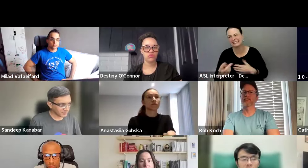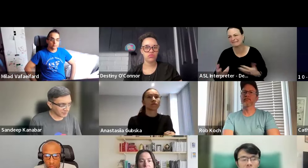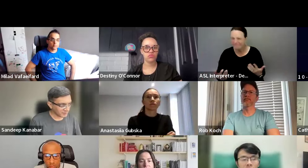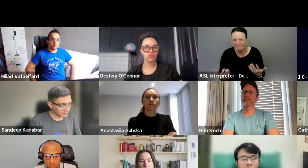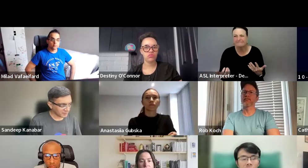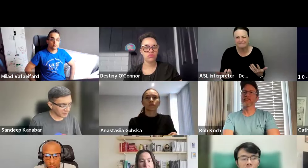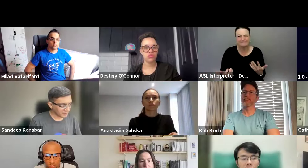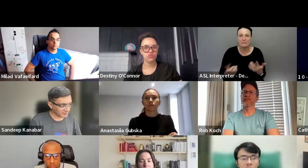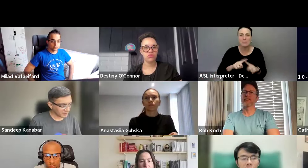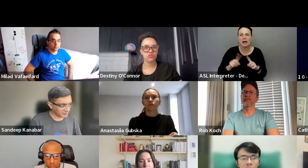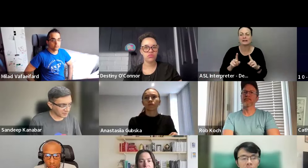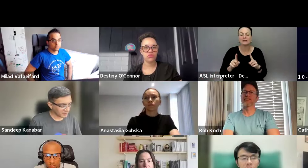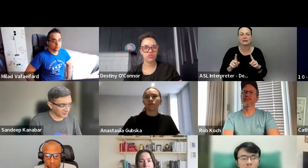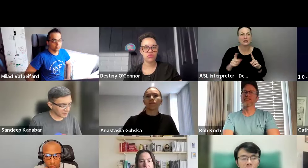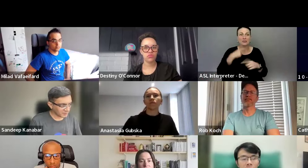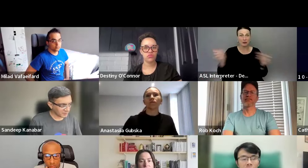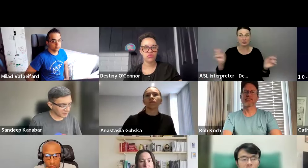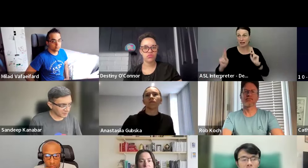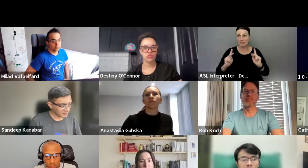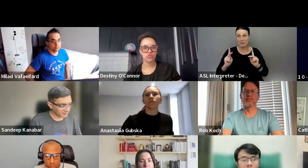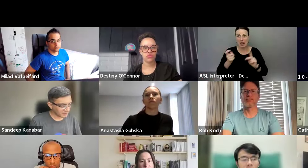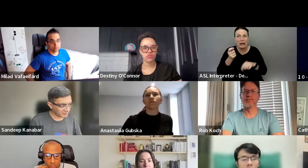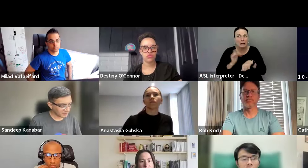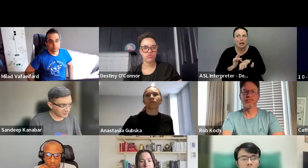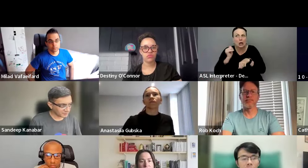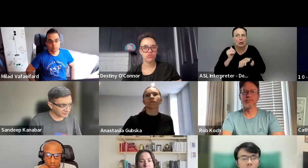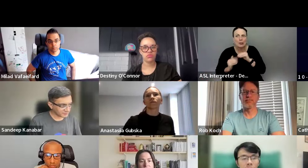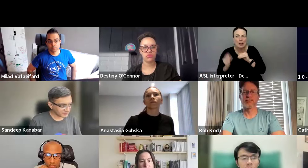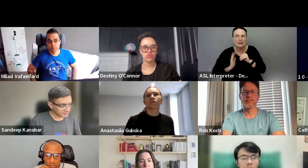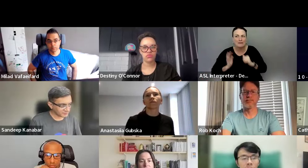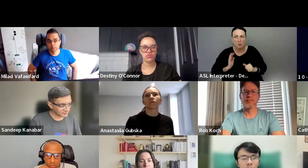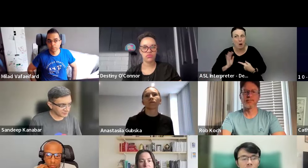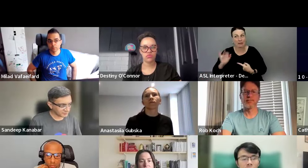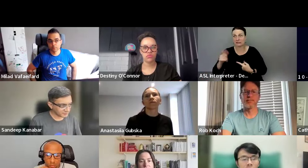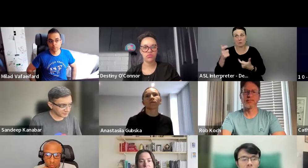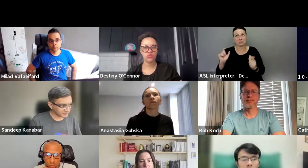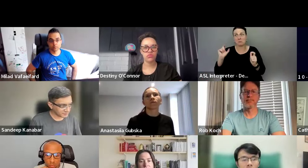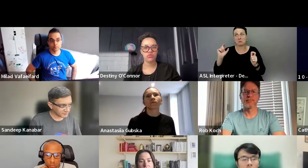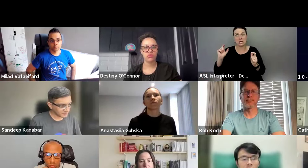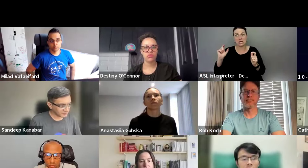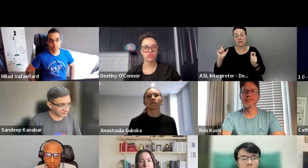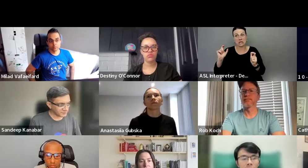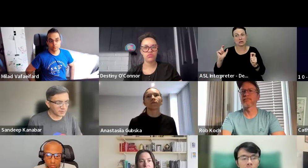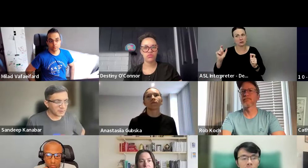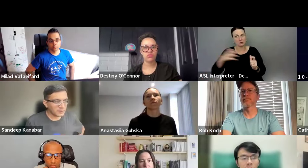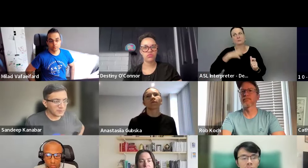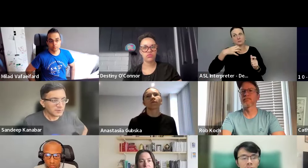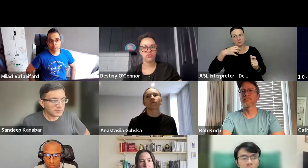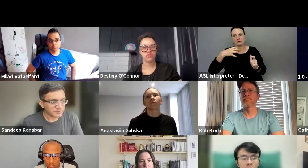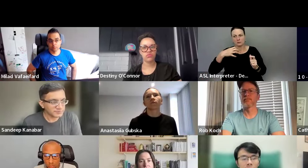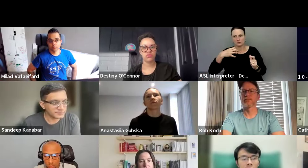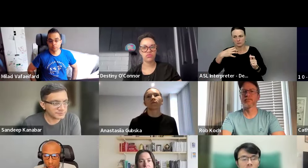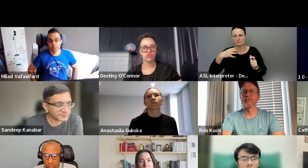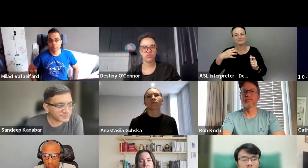are telling people a little earlier than before, because that was the big, uh, complaint that they would